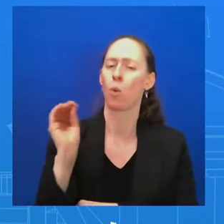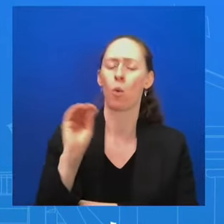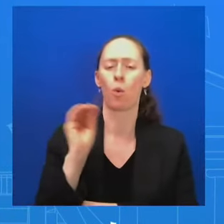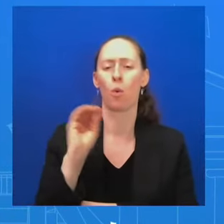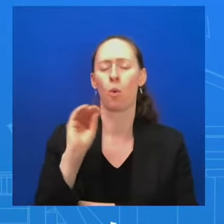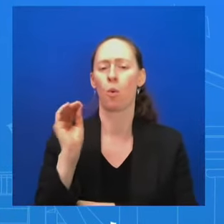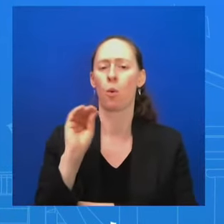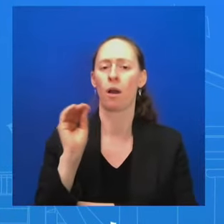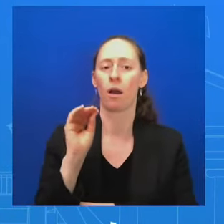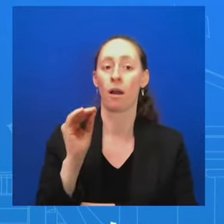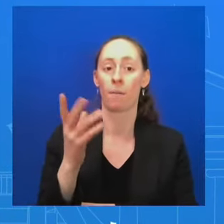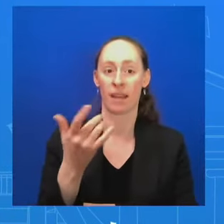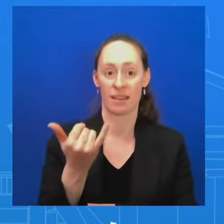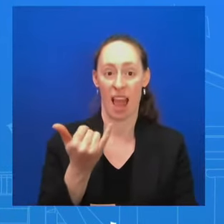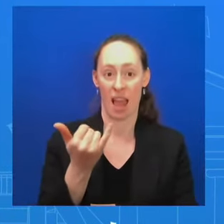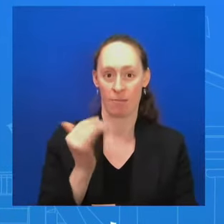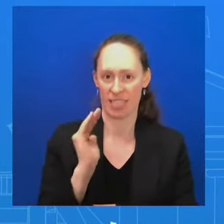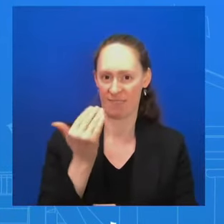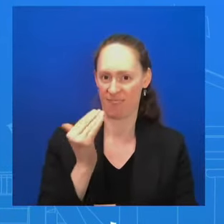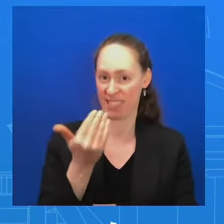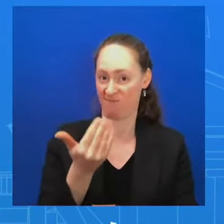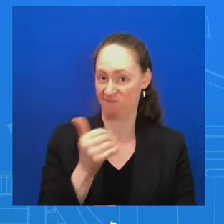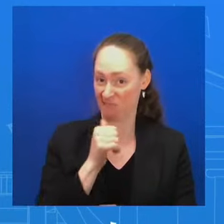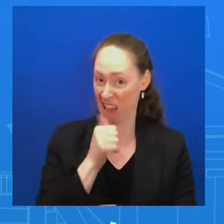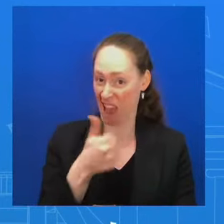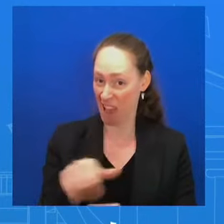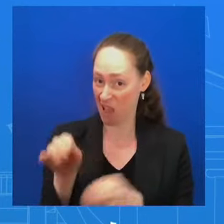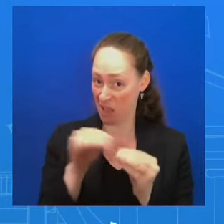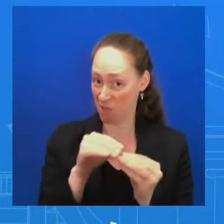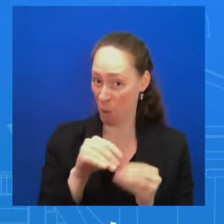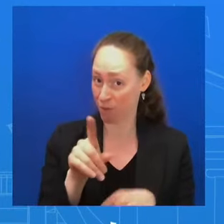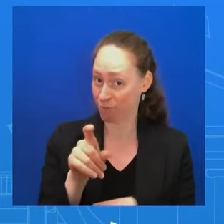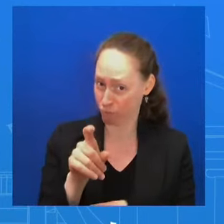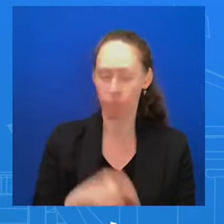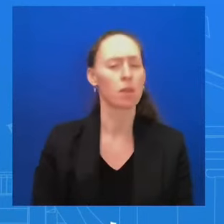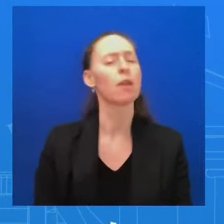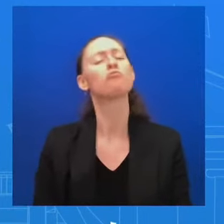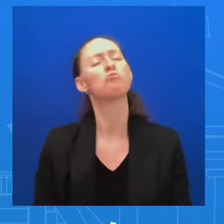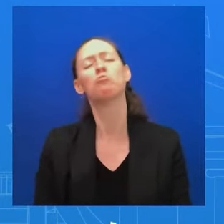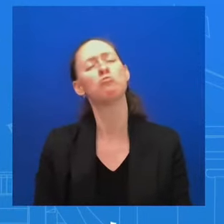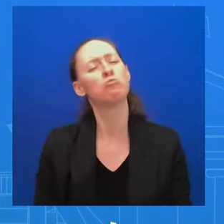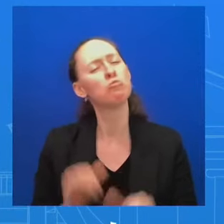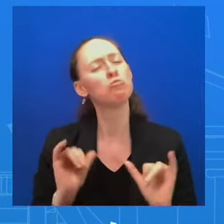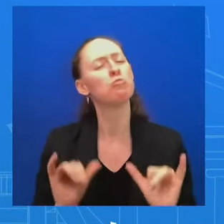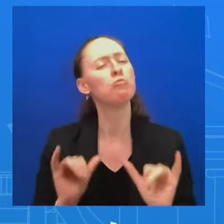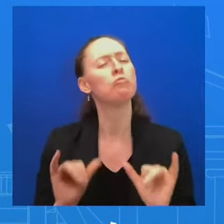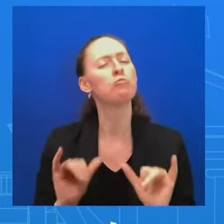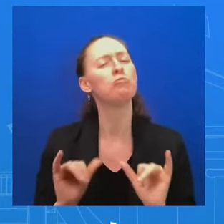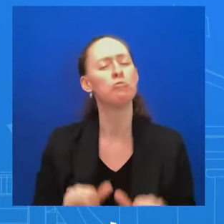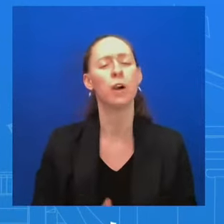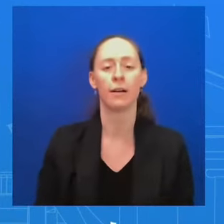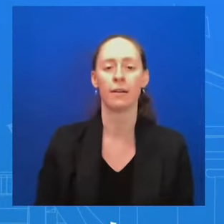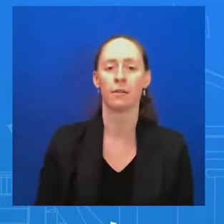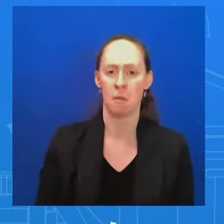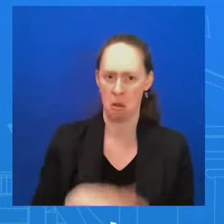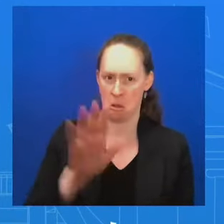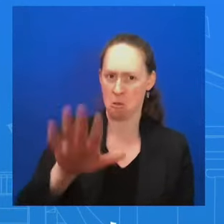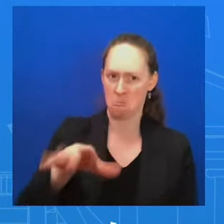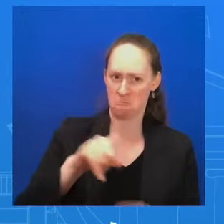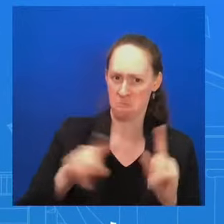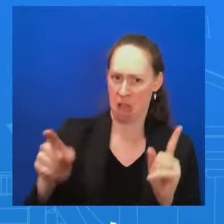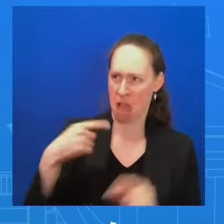it is true. It's still true today. How is his support unwavering, but you're also reconsidering policy choices?